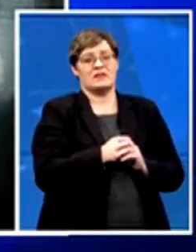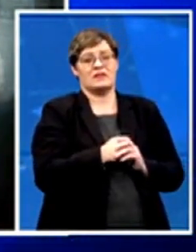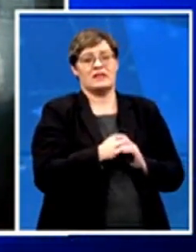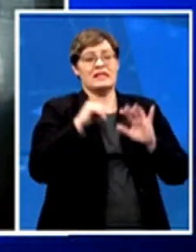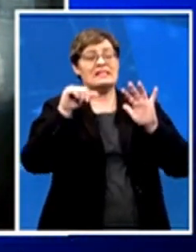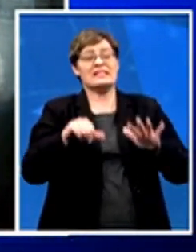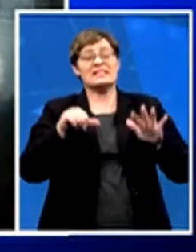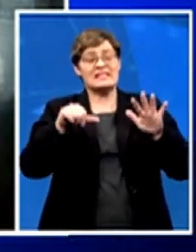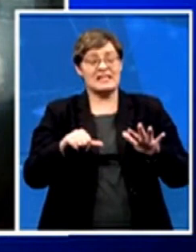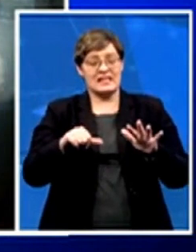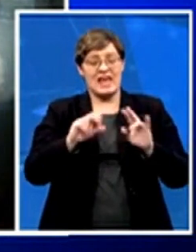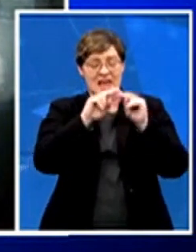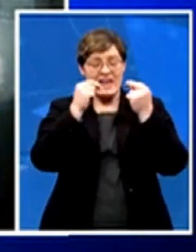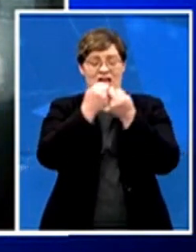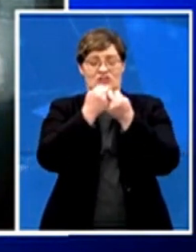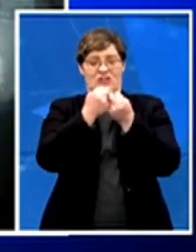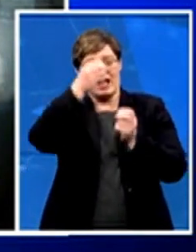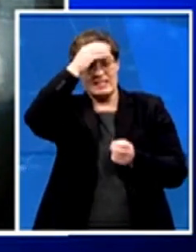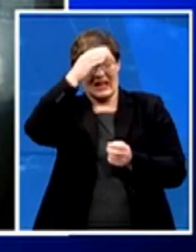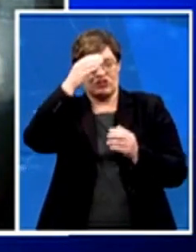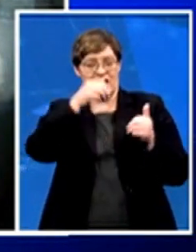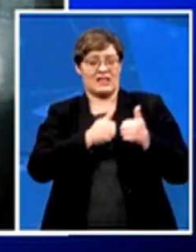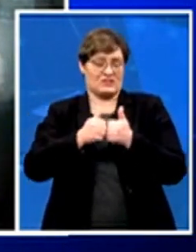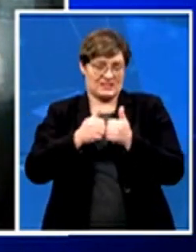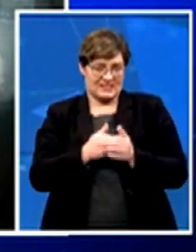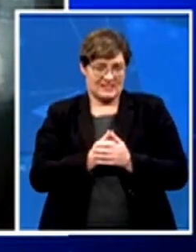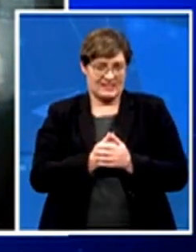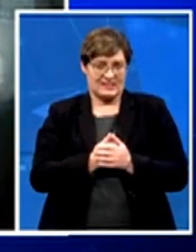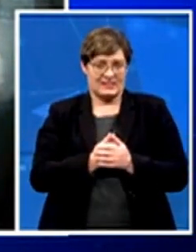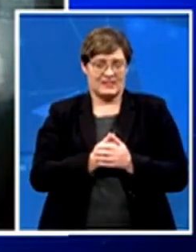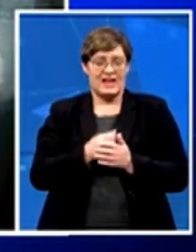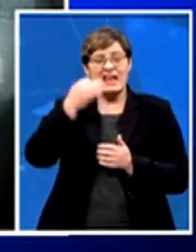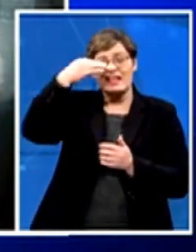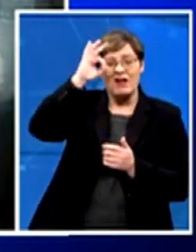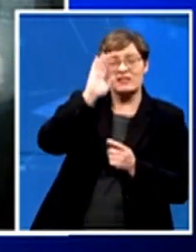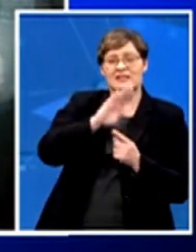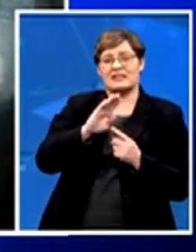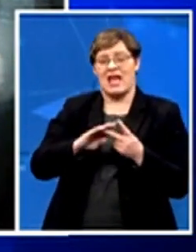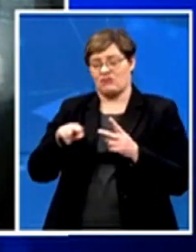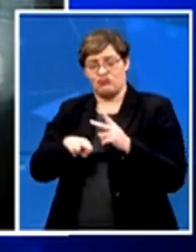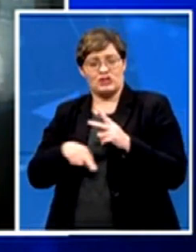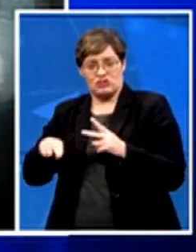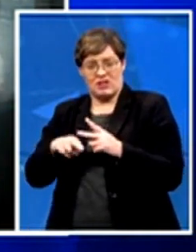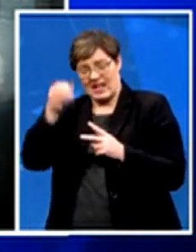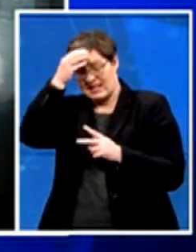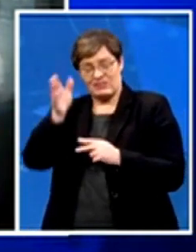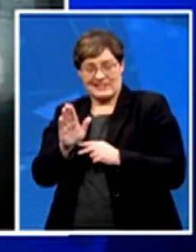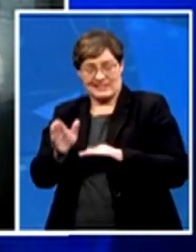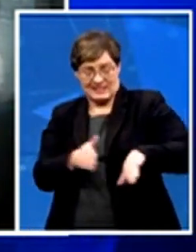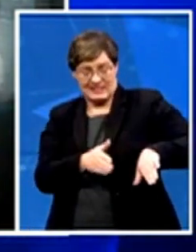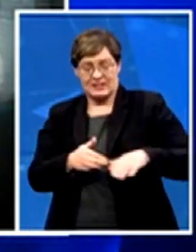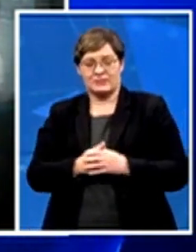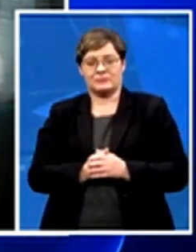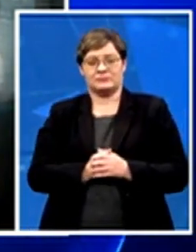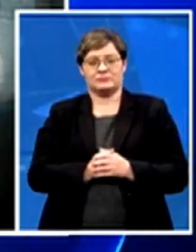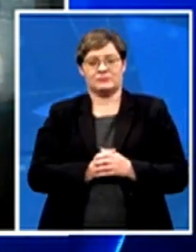I'm not counting state and regional intelligence agencies, whether they were police, military, or